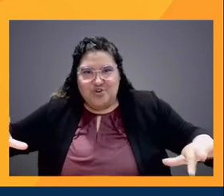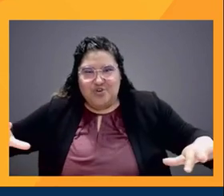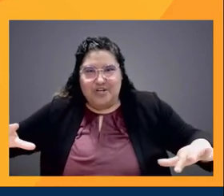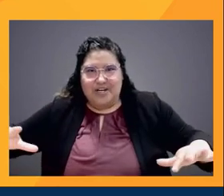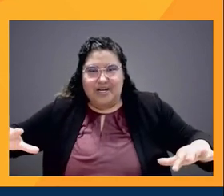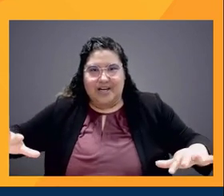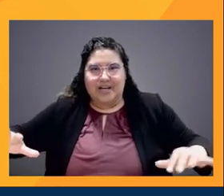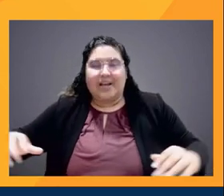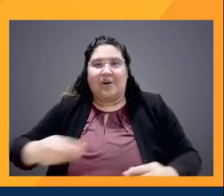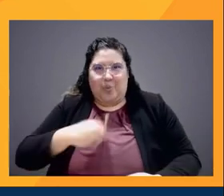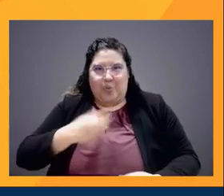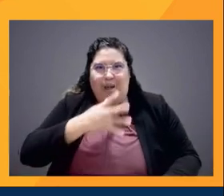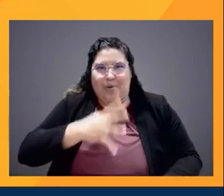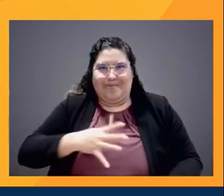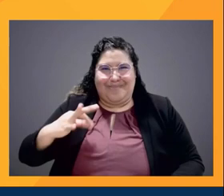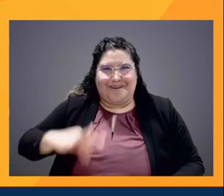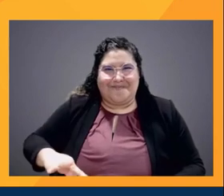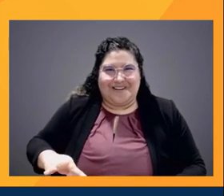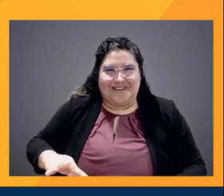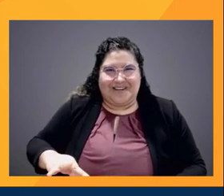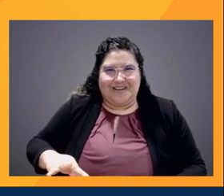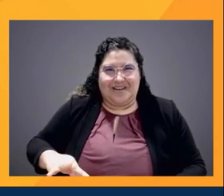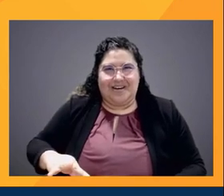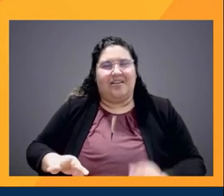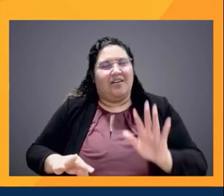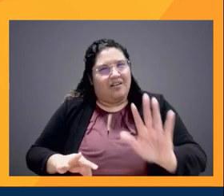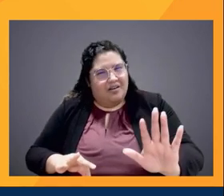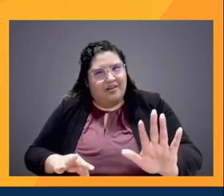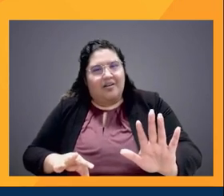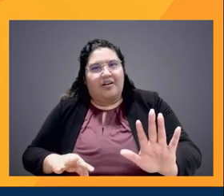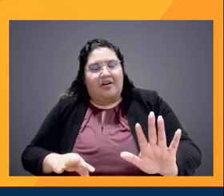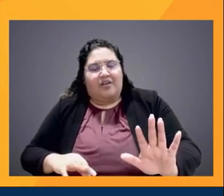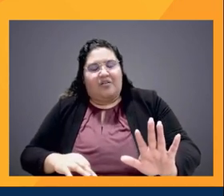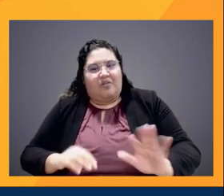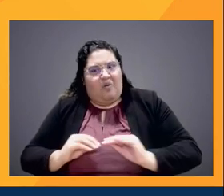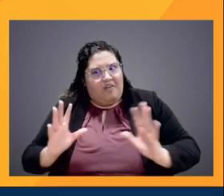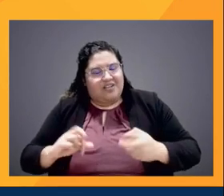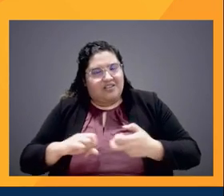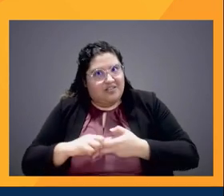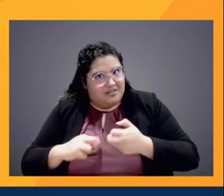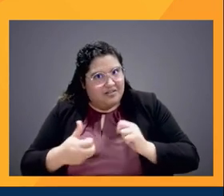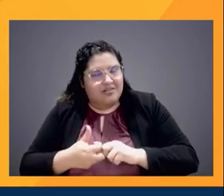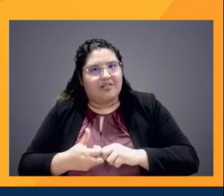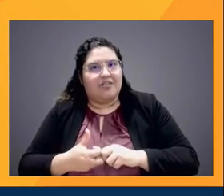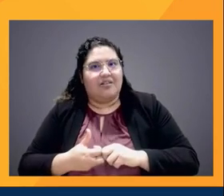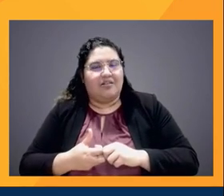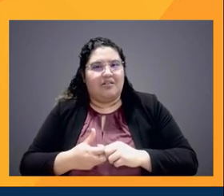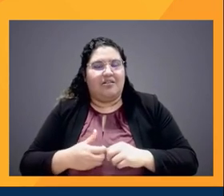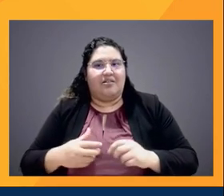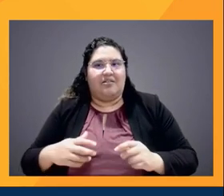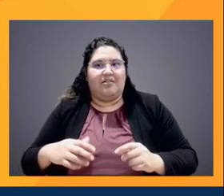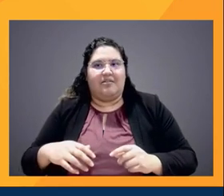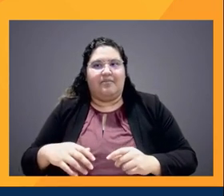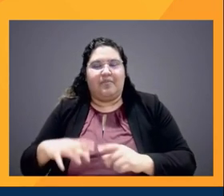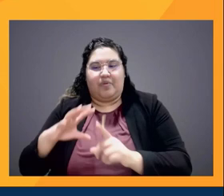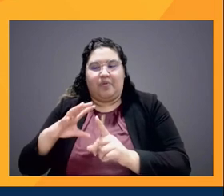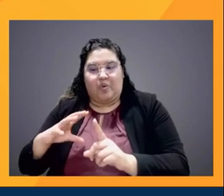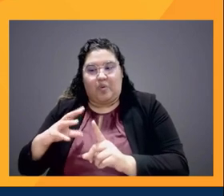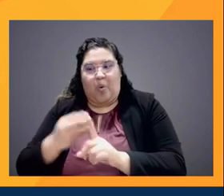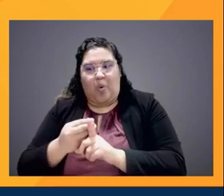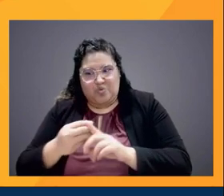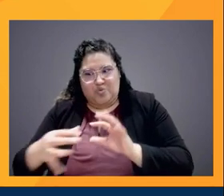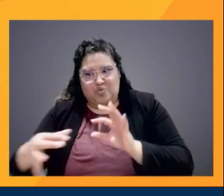then that issue of that, that, that there's this issue there where the cultural connection